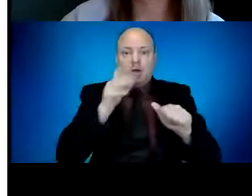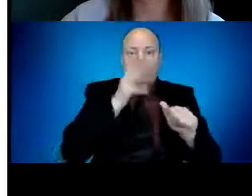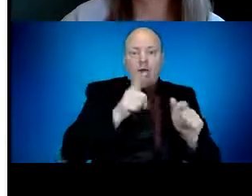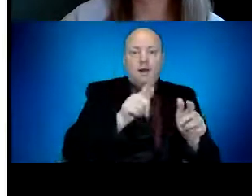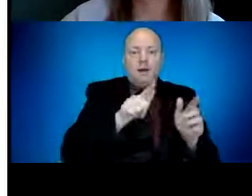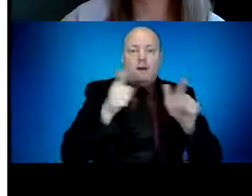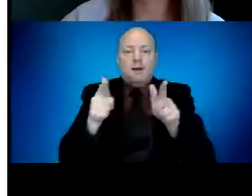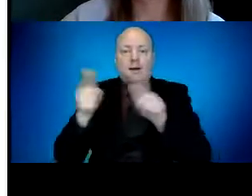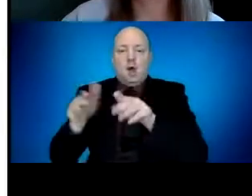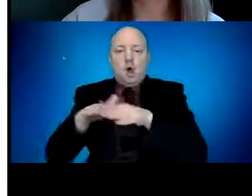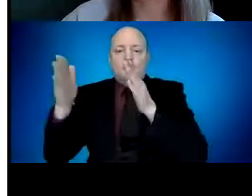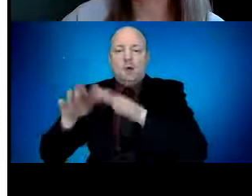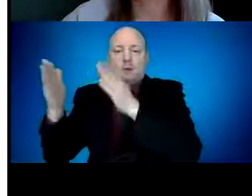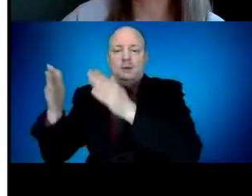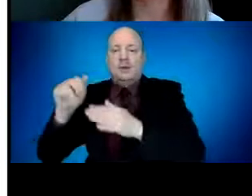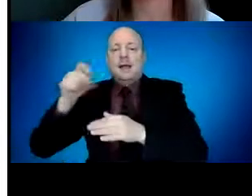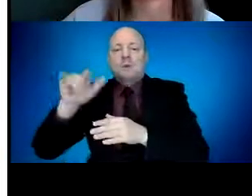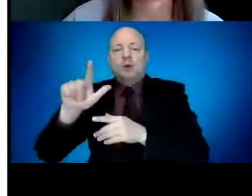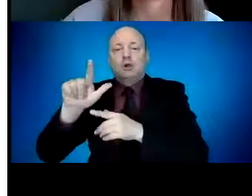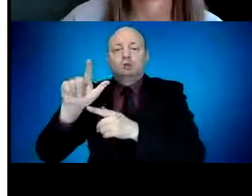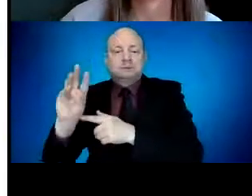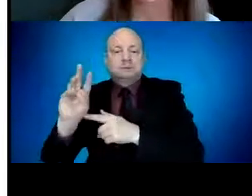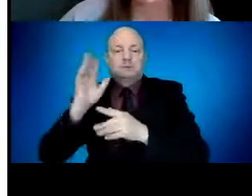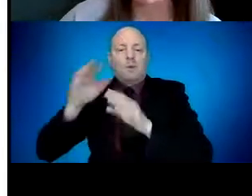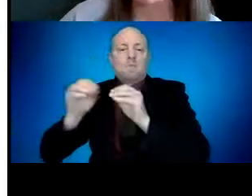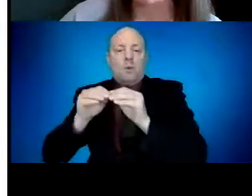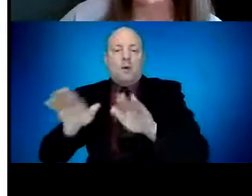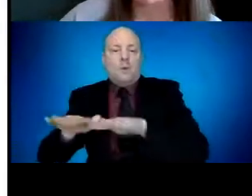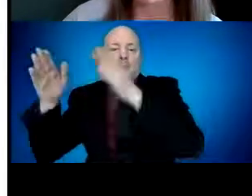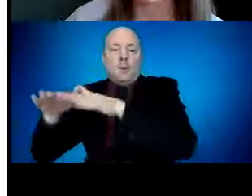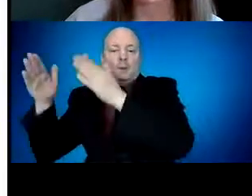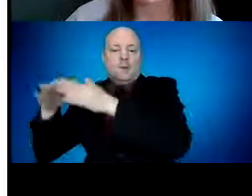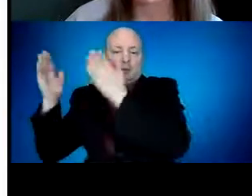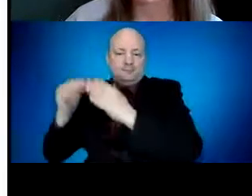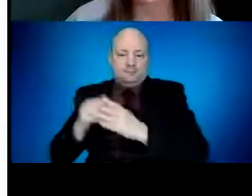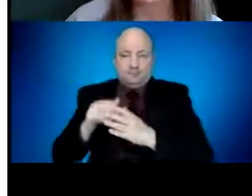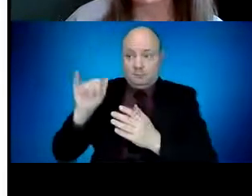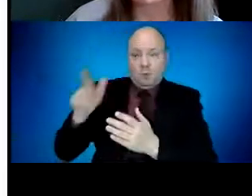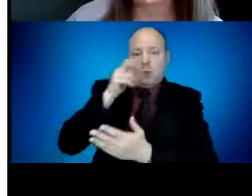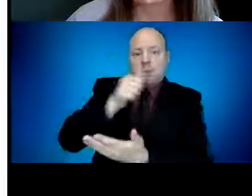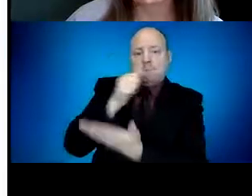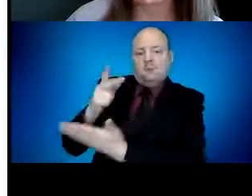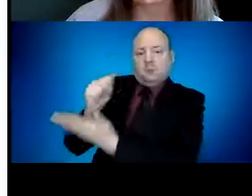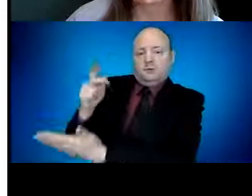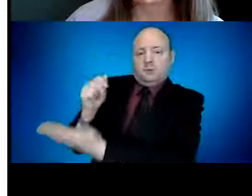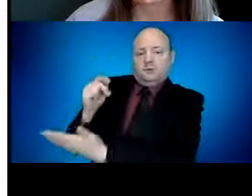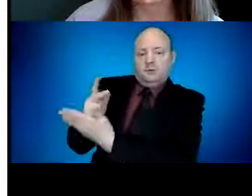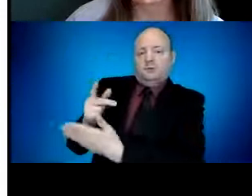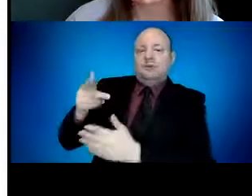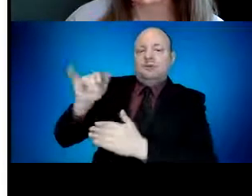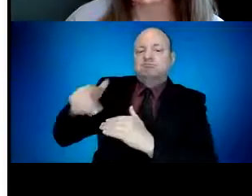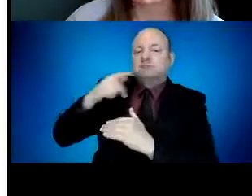April 22nd. In counties that have been approved, everyone 16 and up could be eligible for vaccine as early as April 26th.